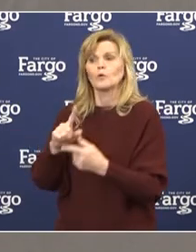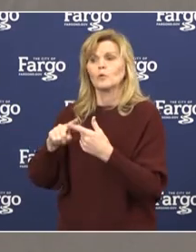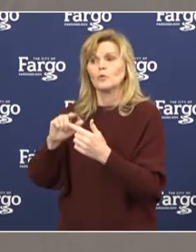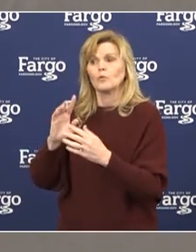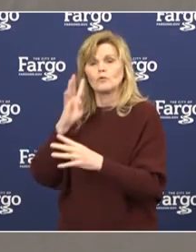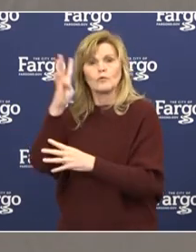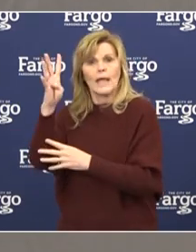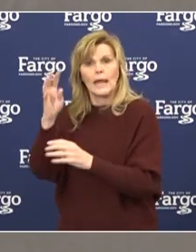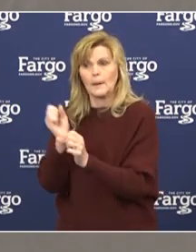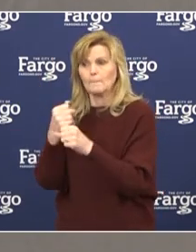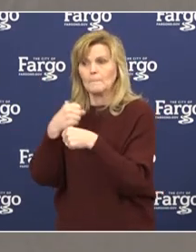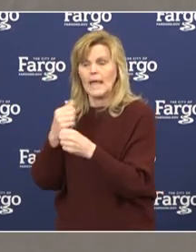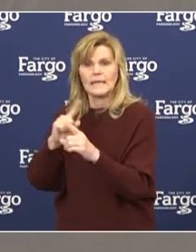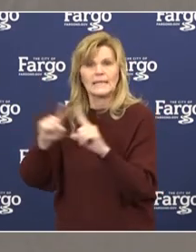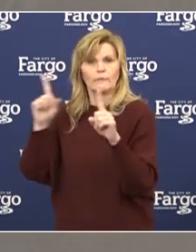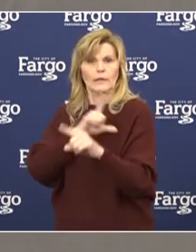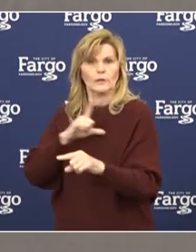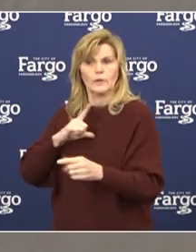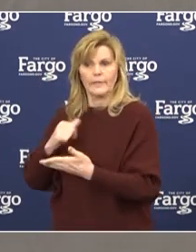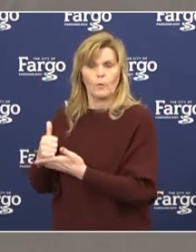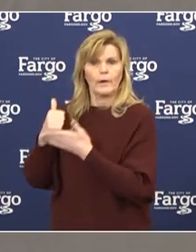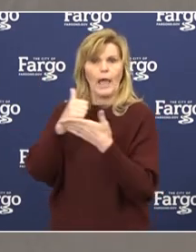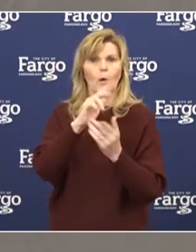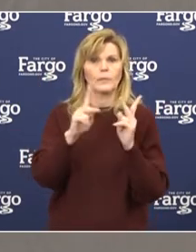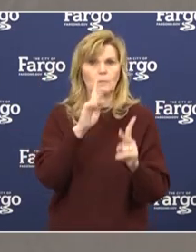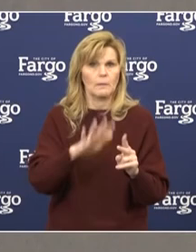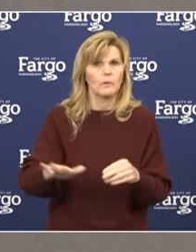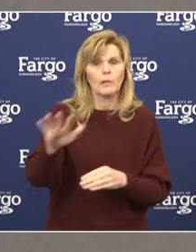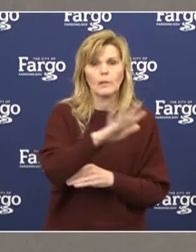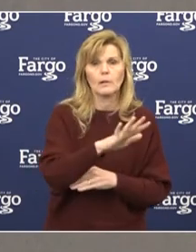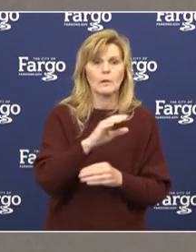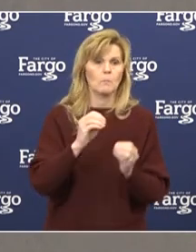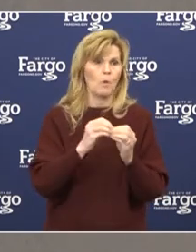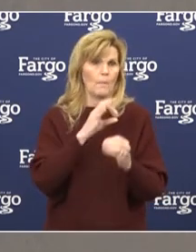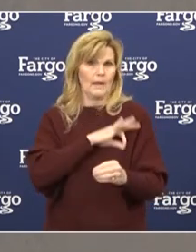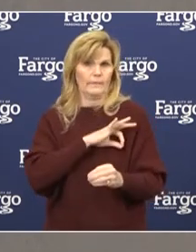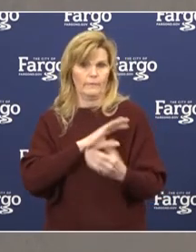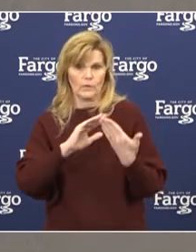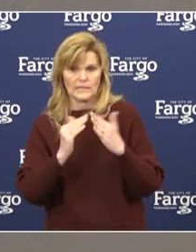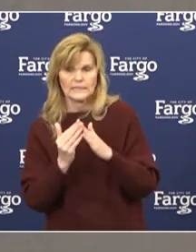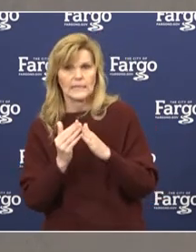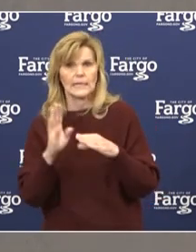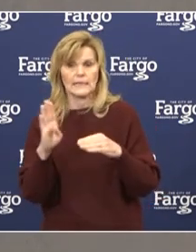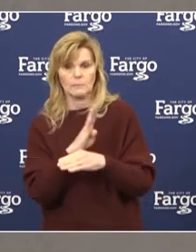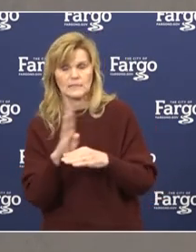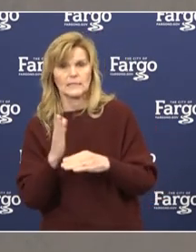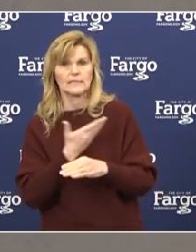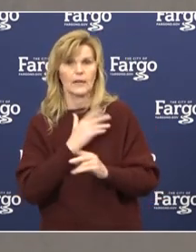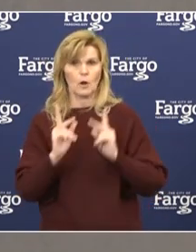that will be helpful to the city, the businesses, and our residents.